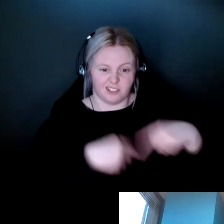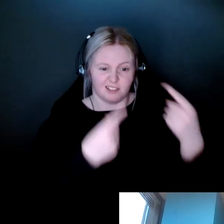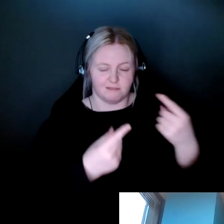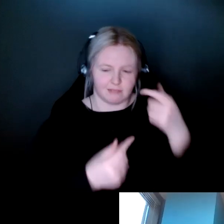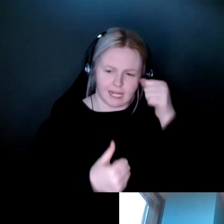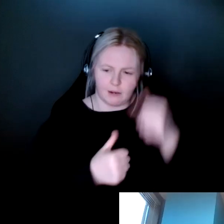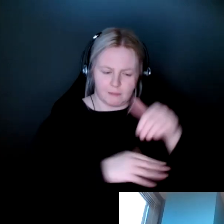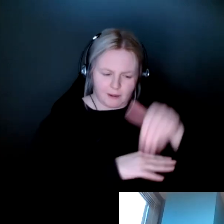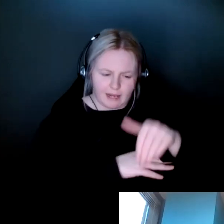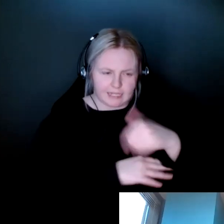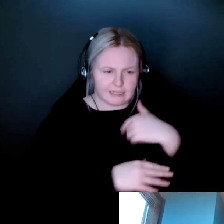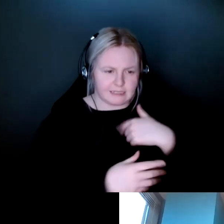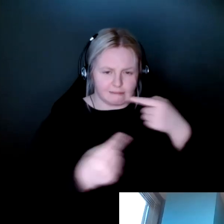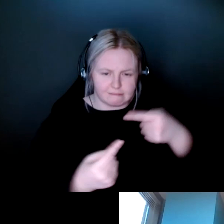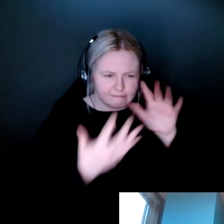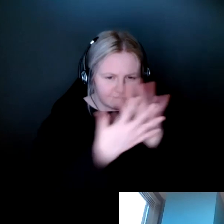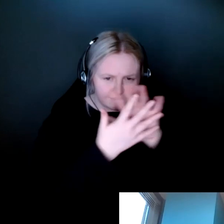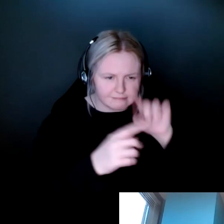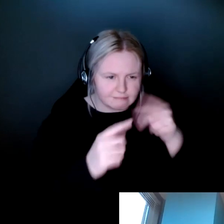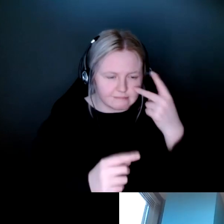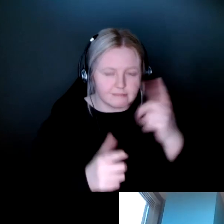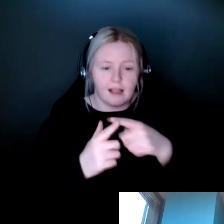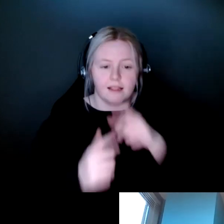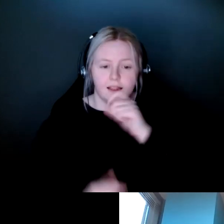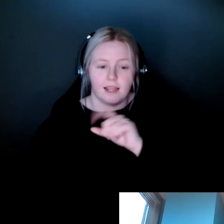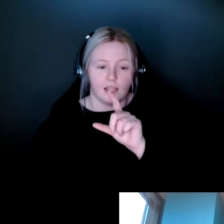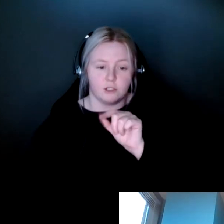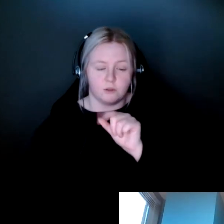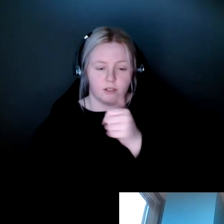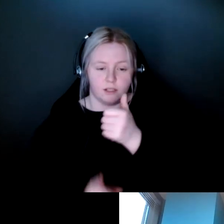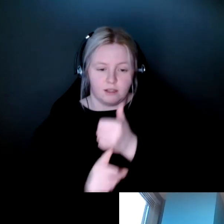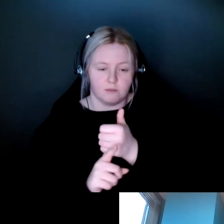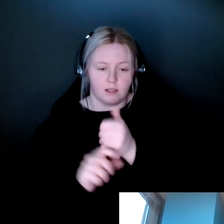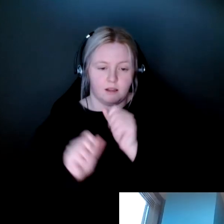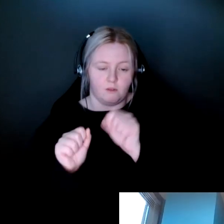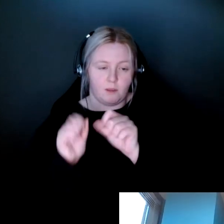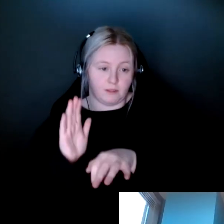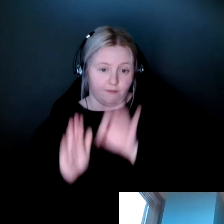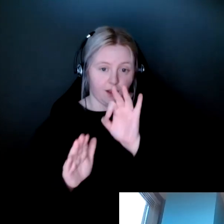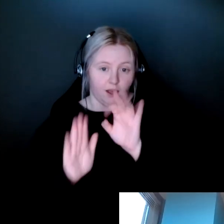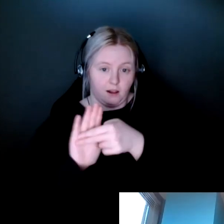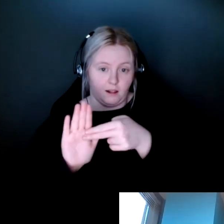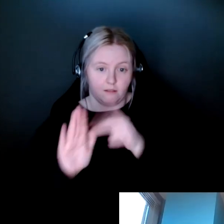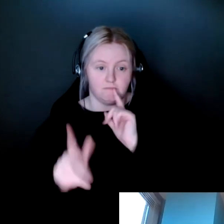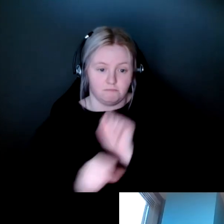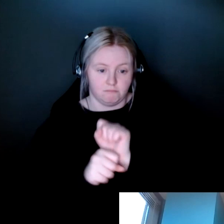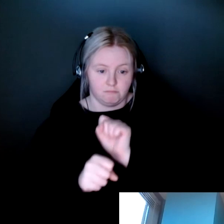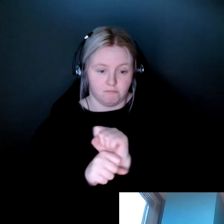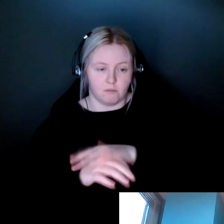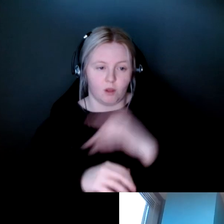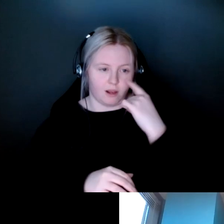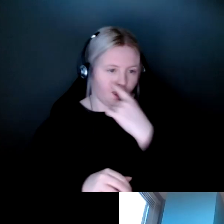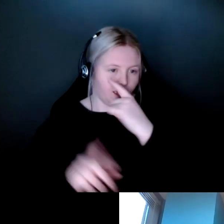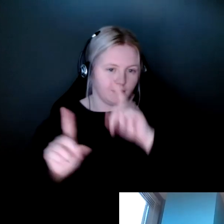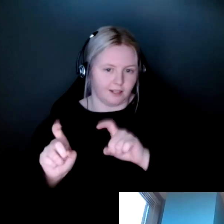night. But actually when I was 20 years old, they were able to actually pick up the condition on an eye exam. And